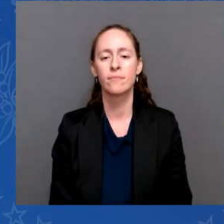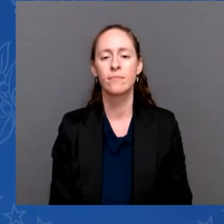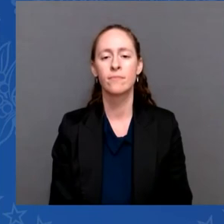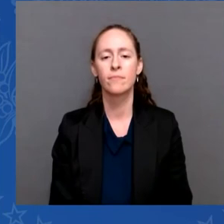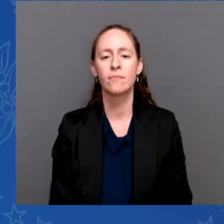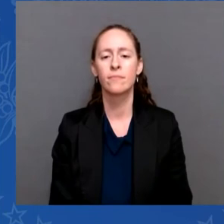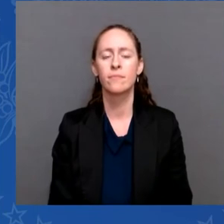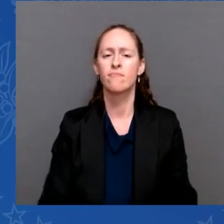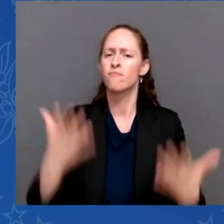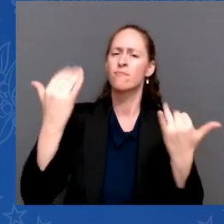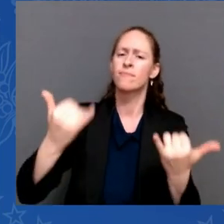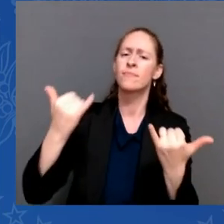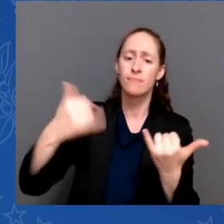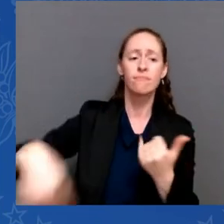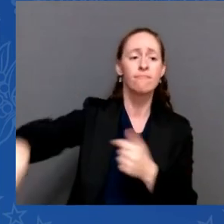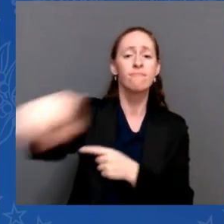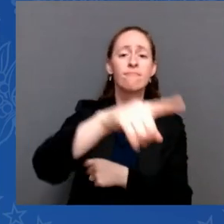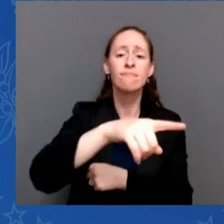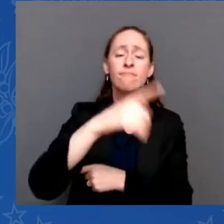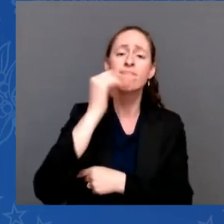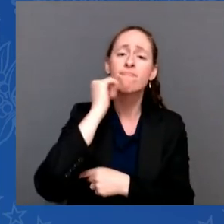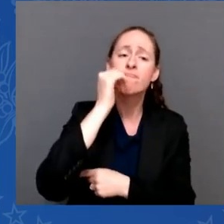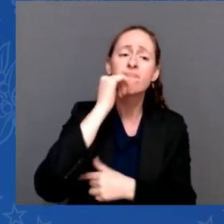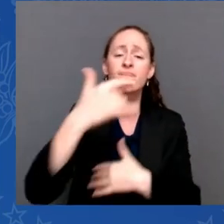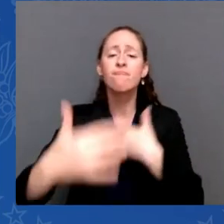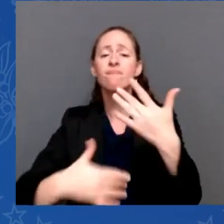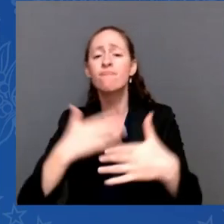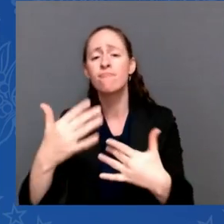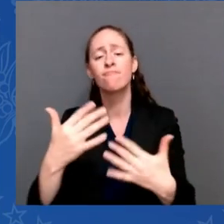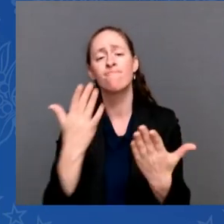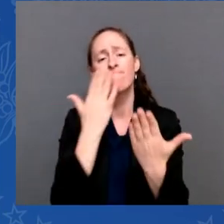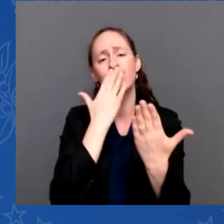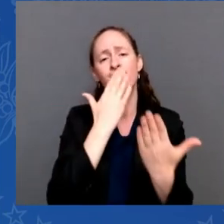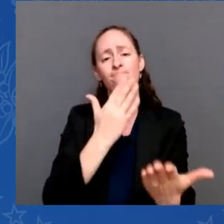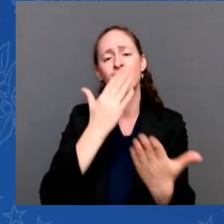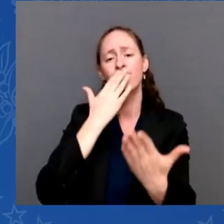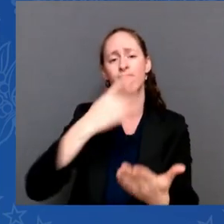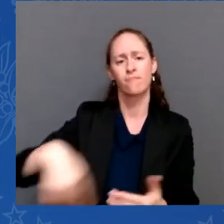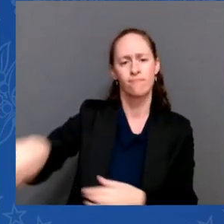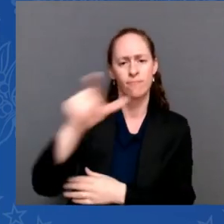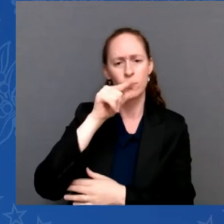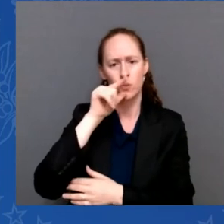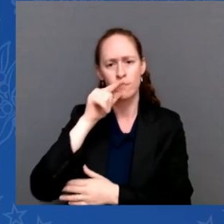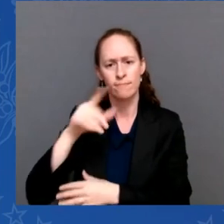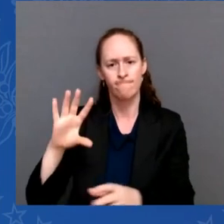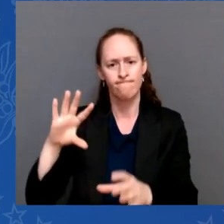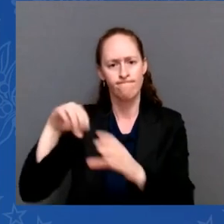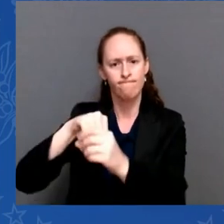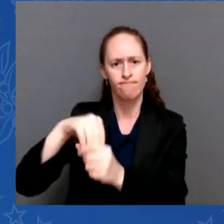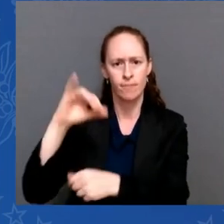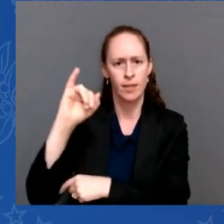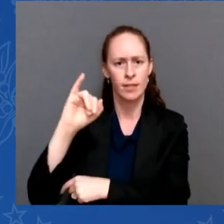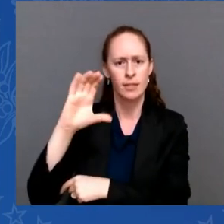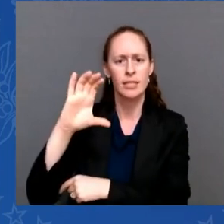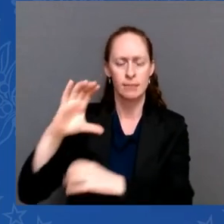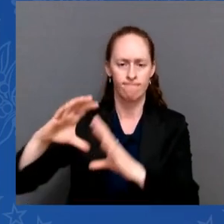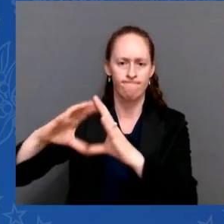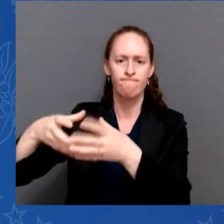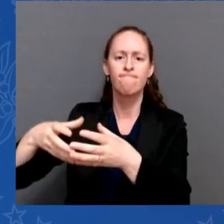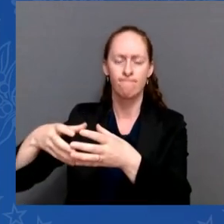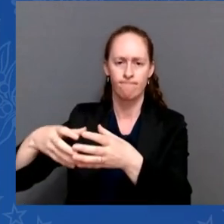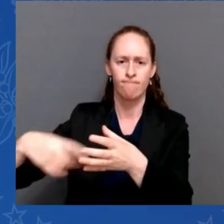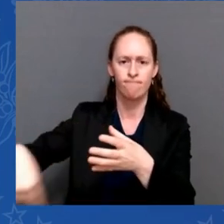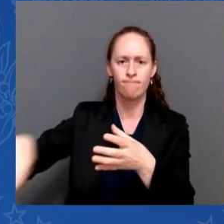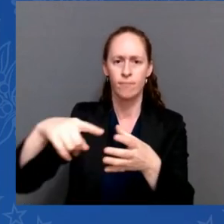the superb patriots who serve the United States intelligence community and counterterrorism communities. They never forget